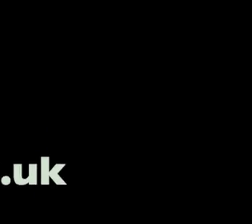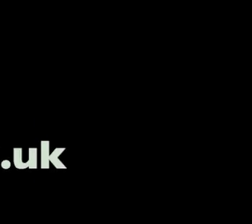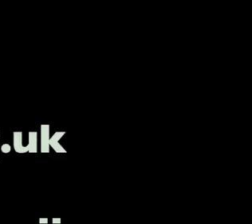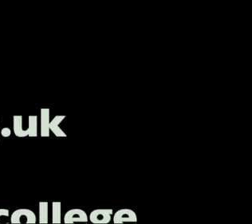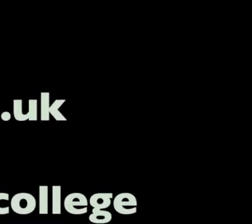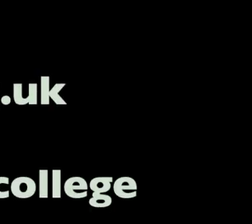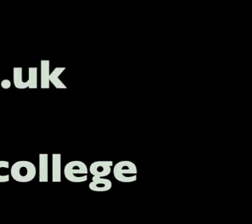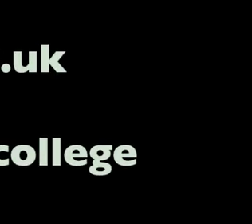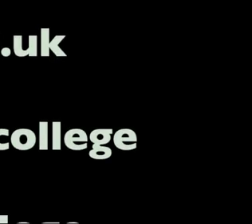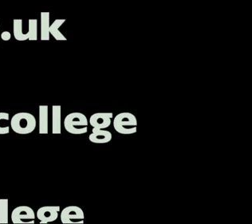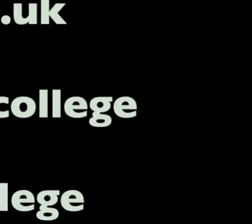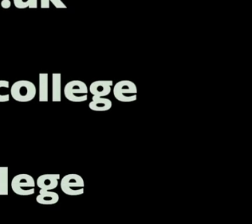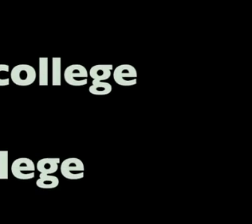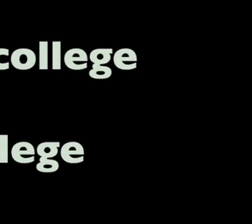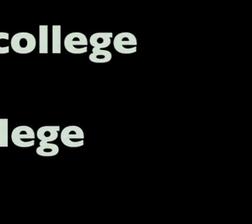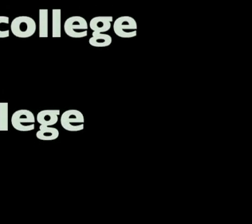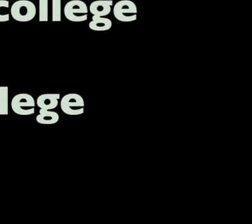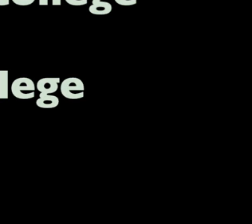TUF